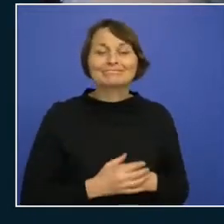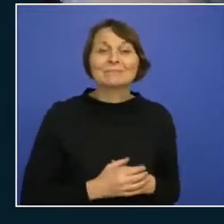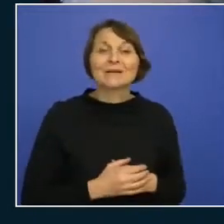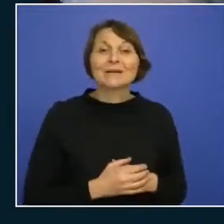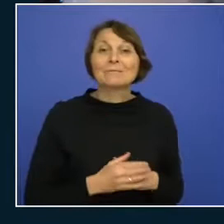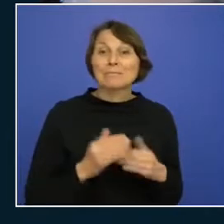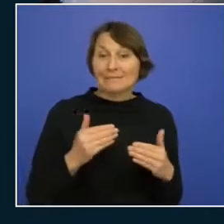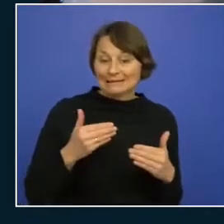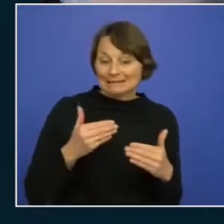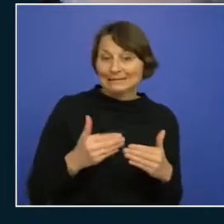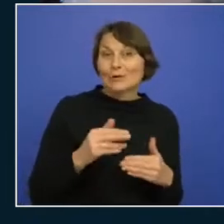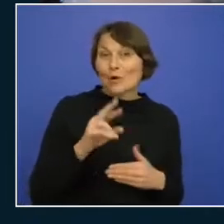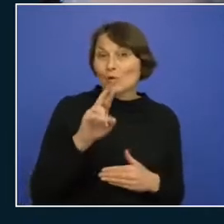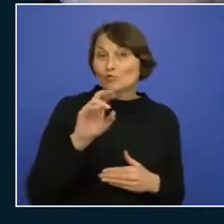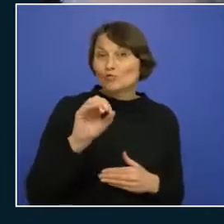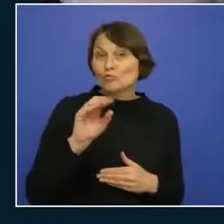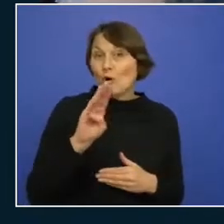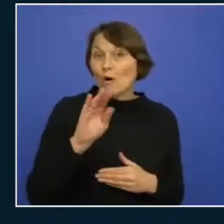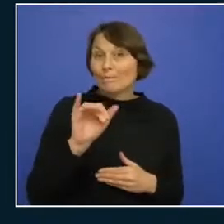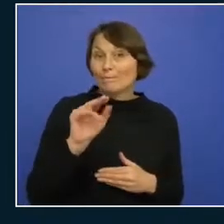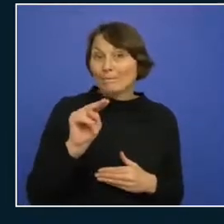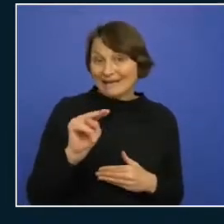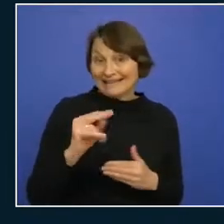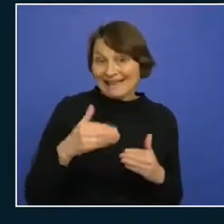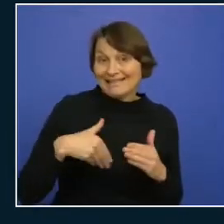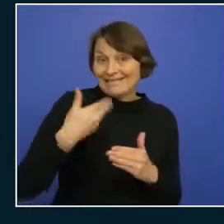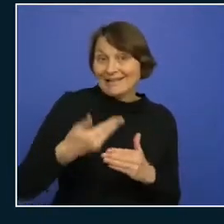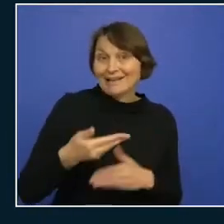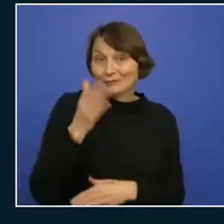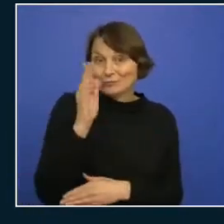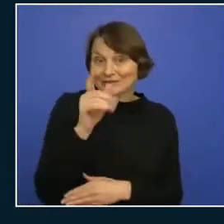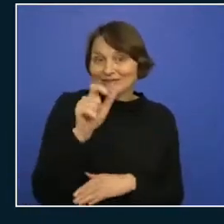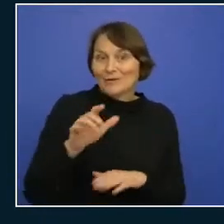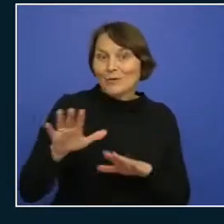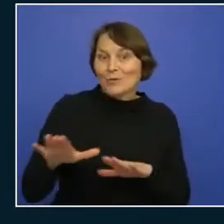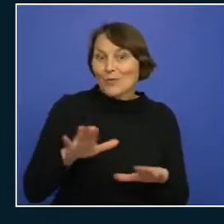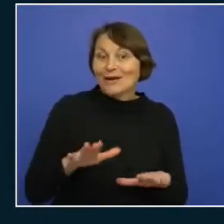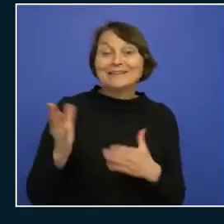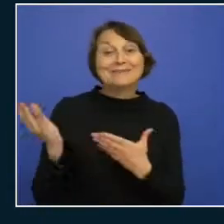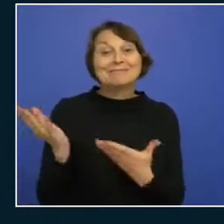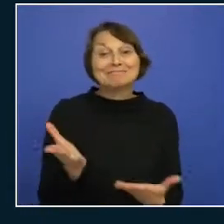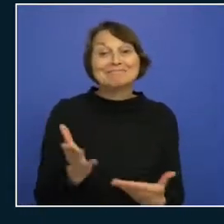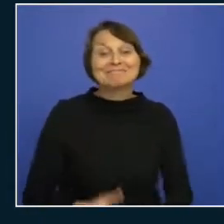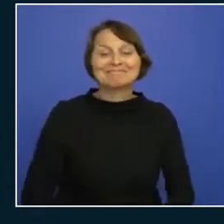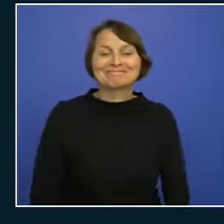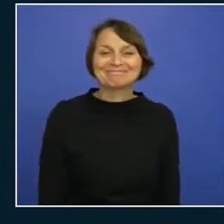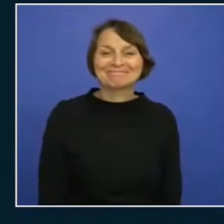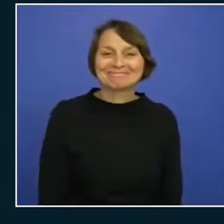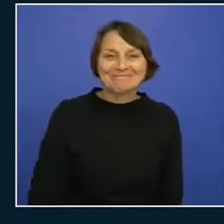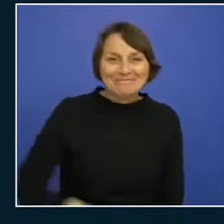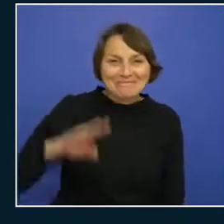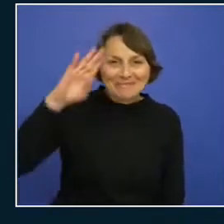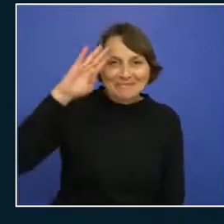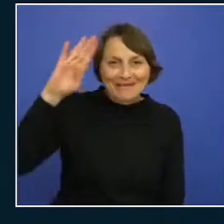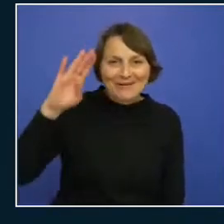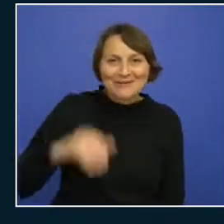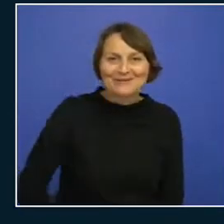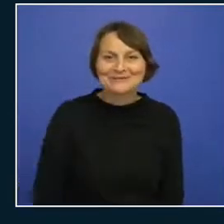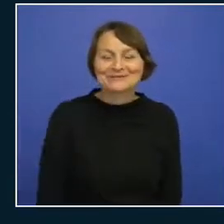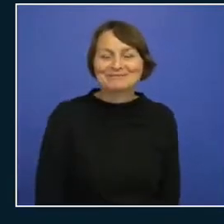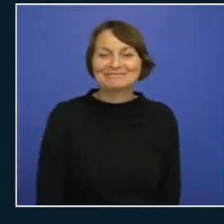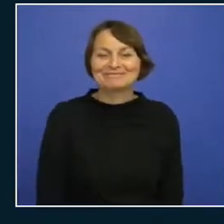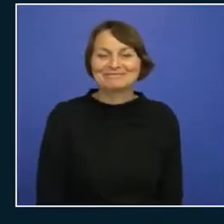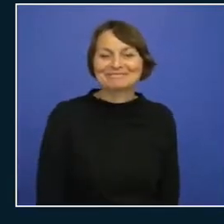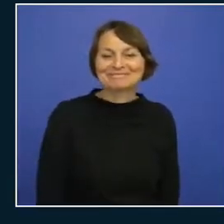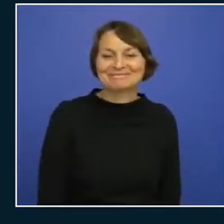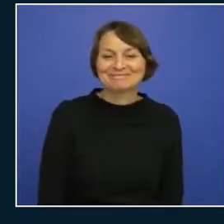already waiting behind the scenes so let's bring him in hey good evening robin good